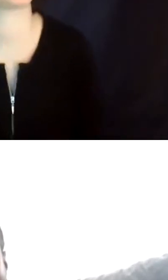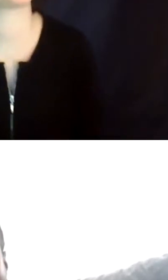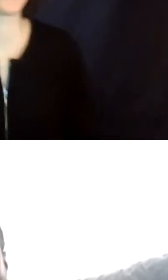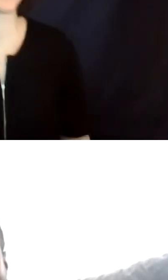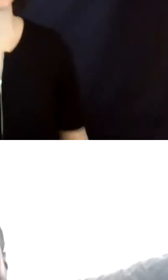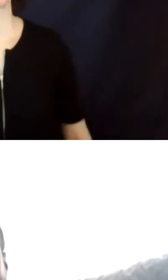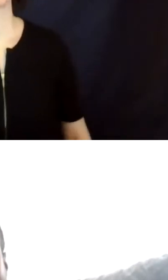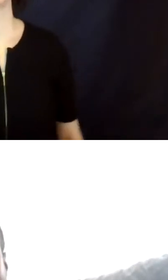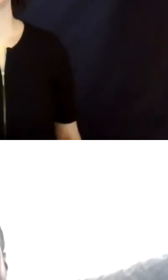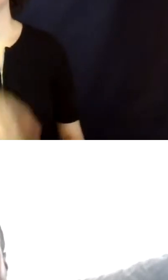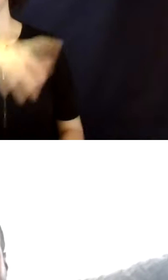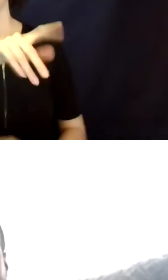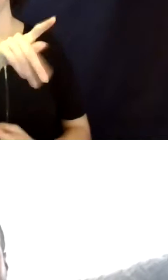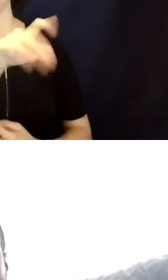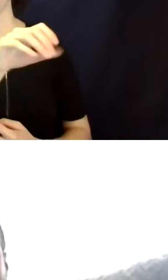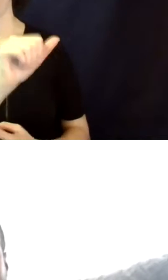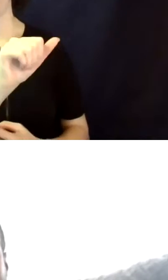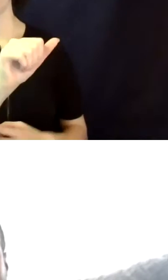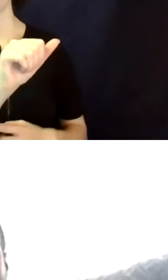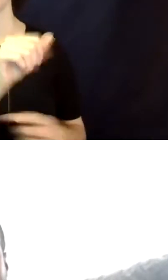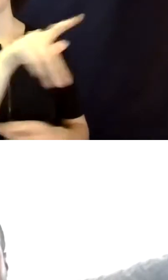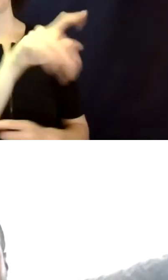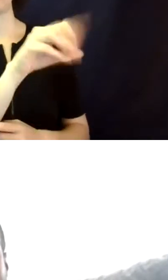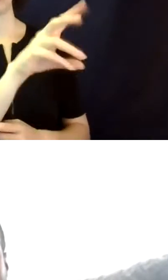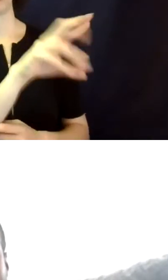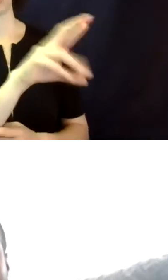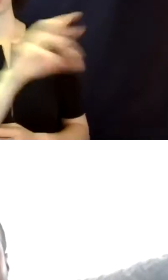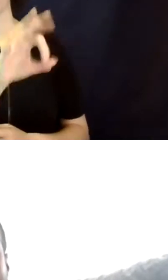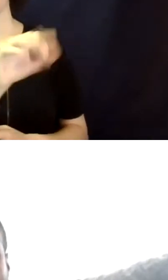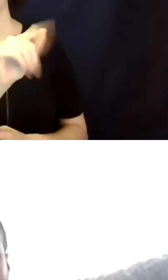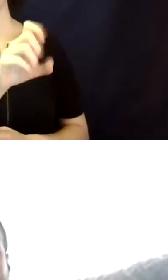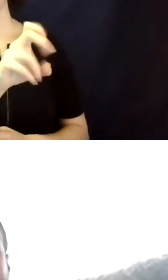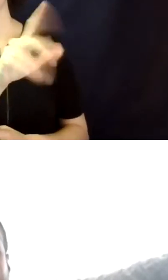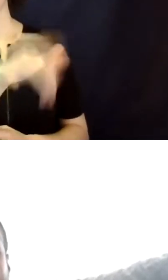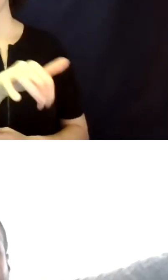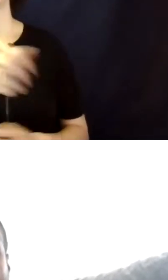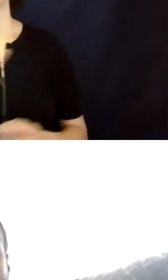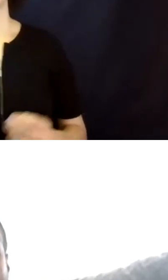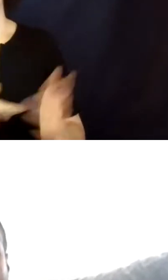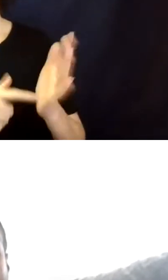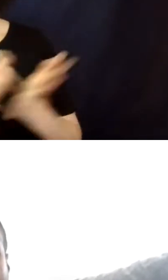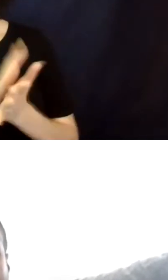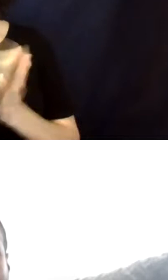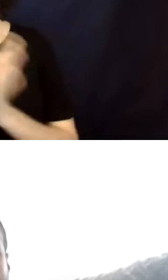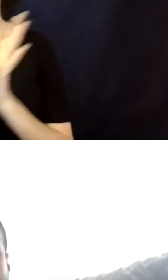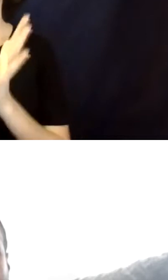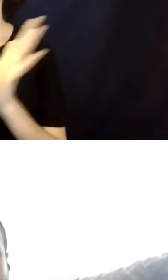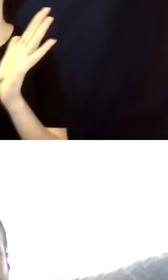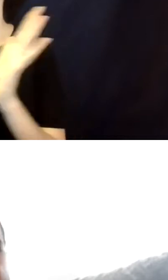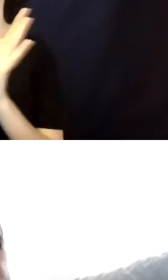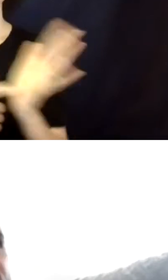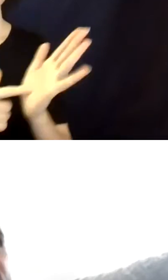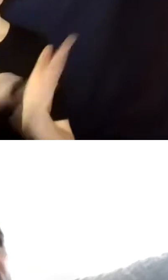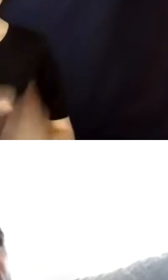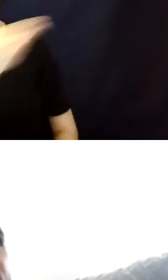the power of attorney is, um, it's a legal permission slip. The power of attorney shows third parties that you have legal